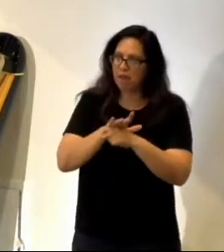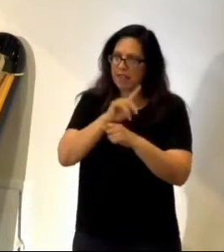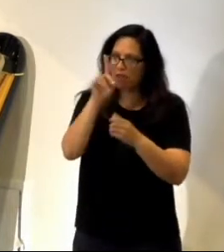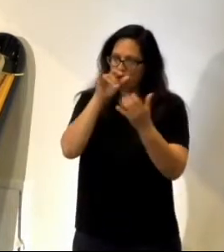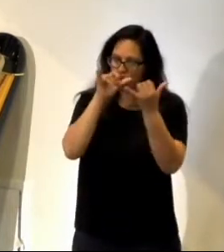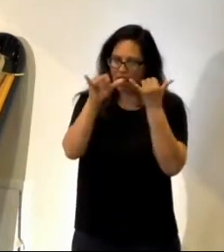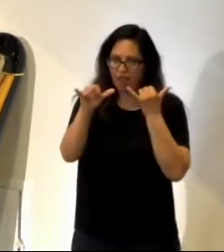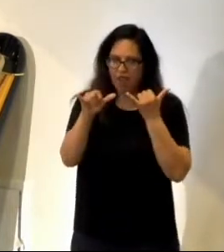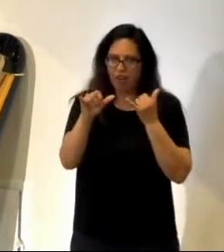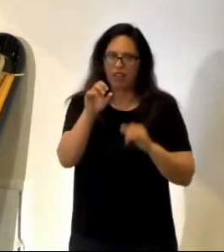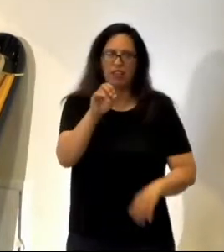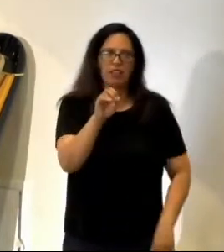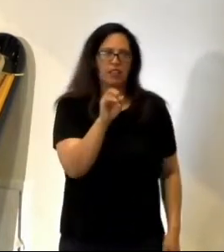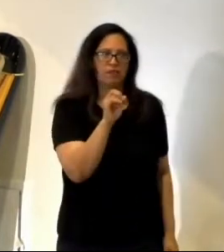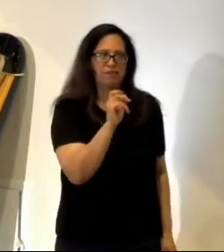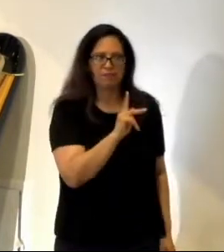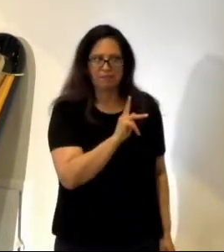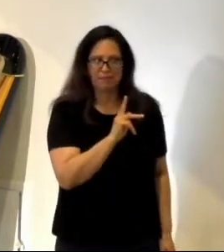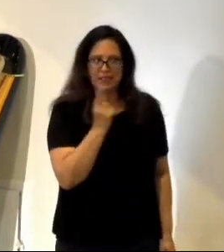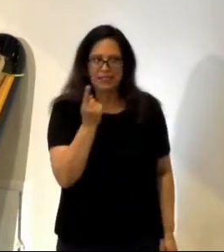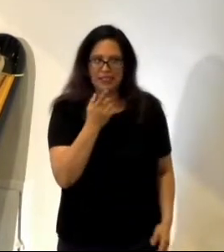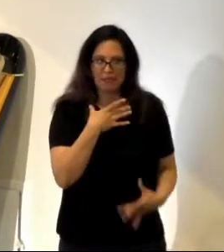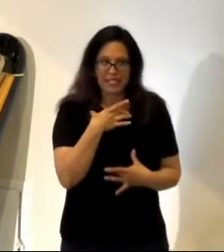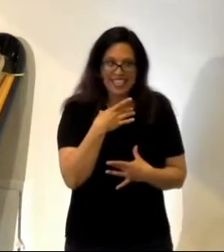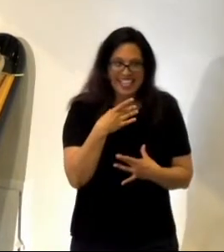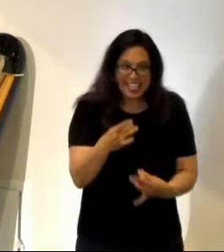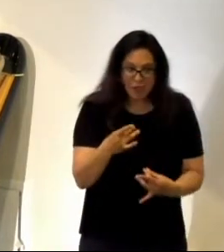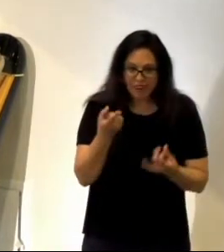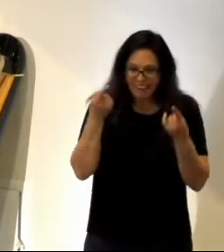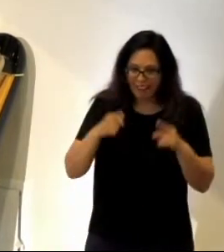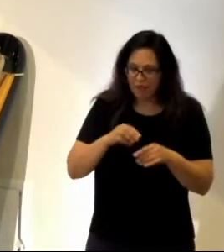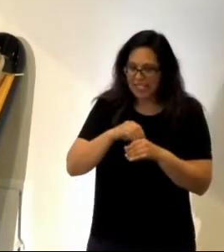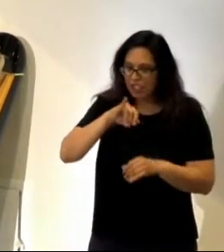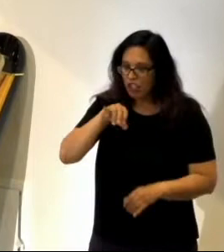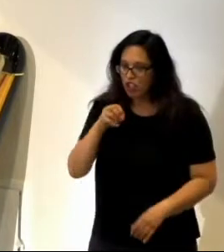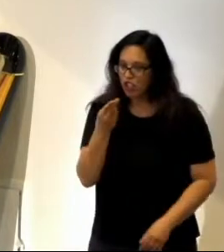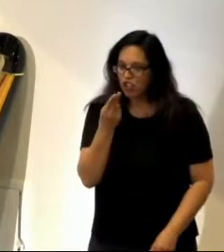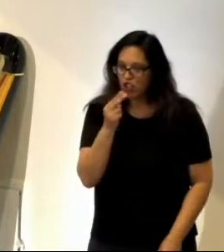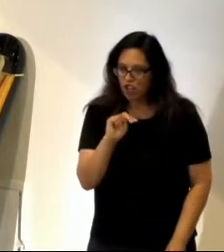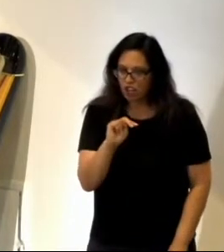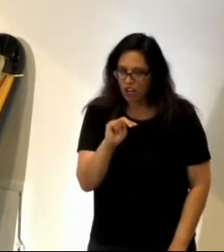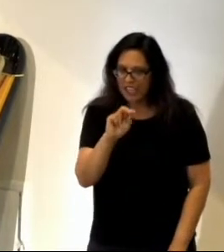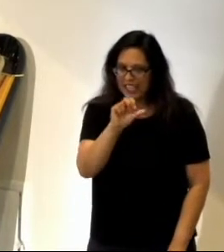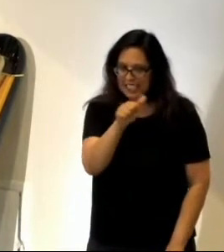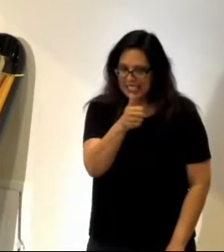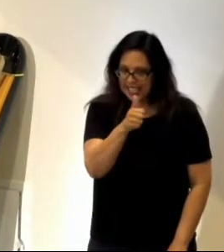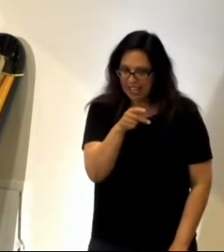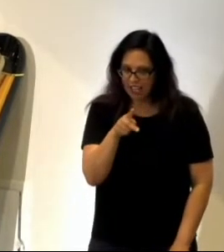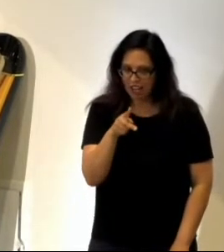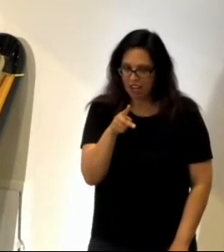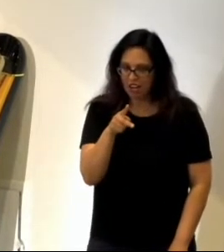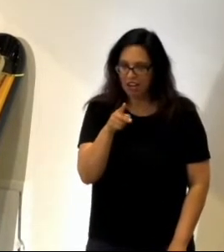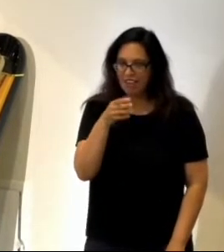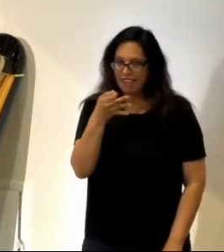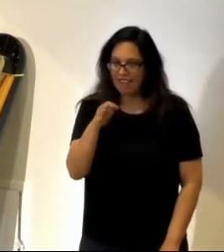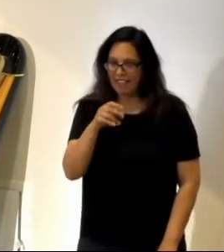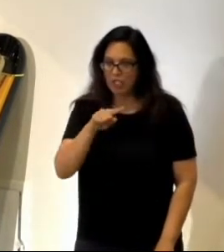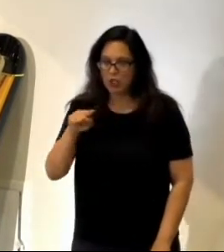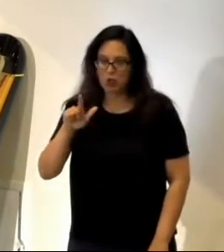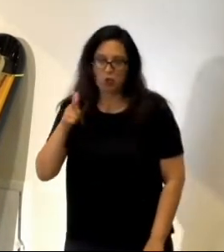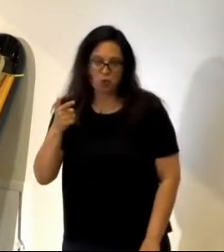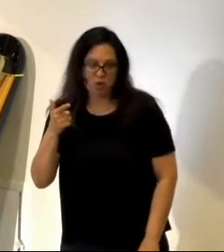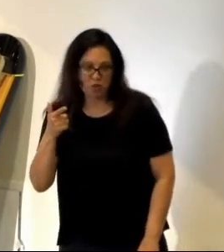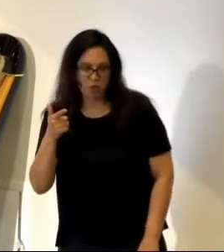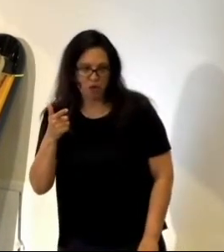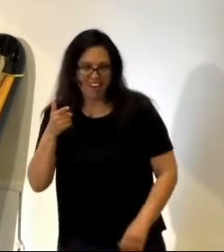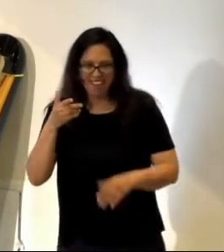Okay, something really interesting happens in John 10, 19 to 21, right after